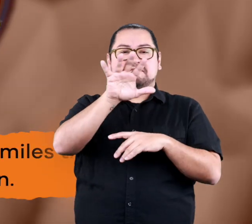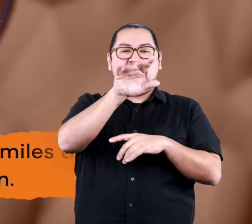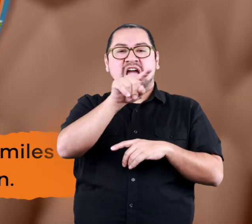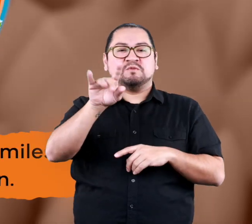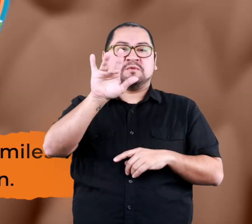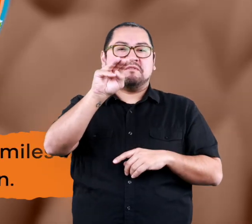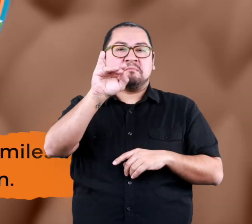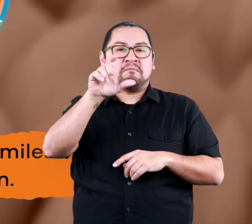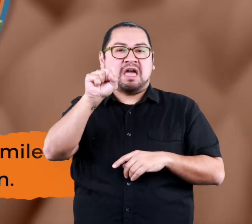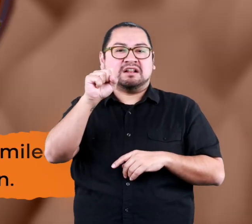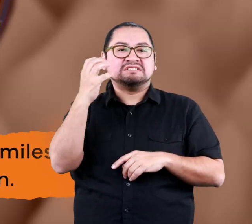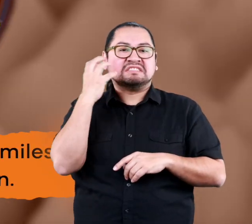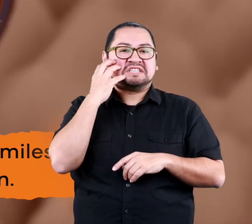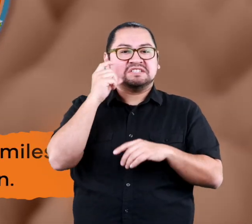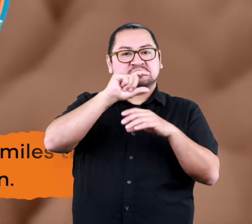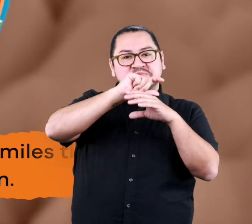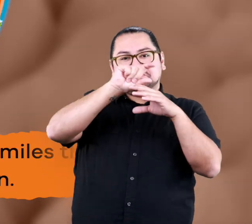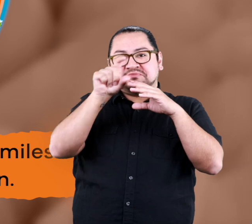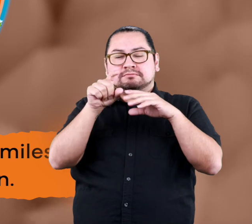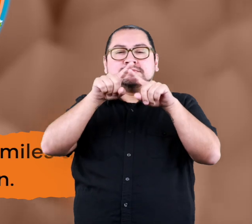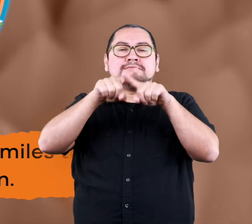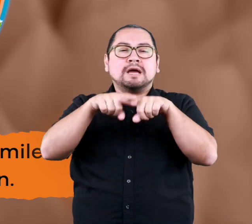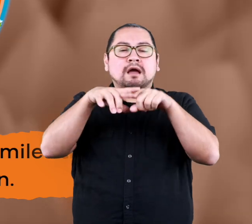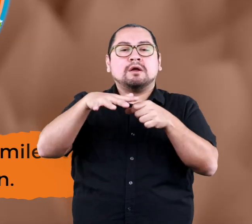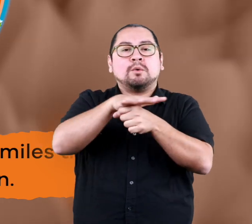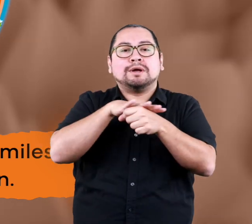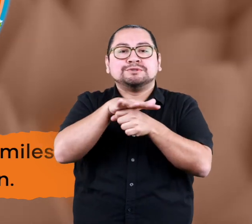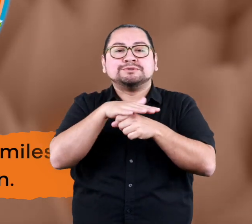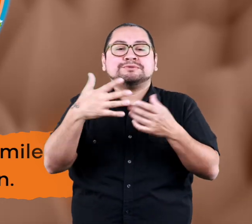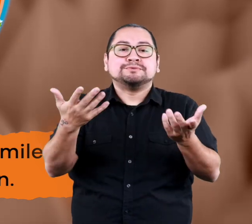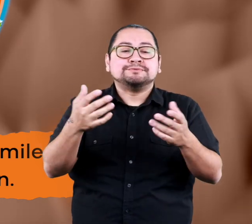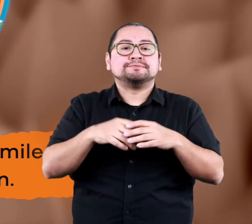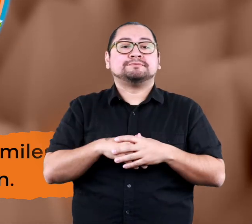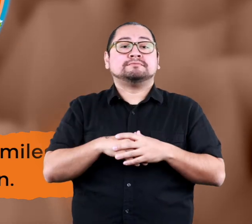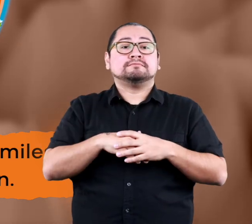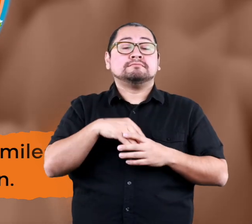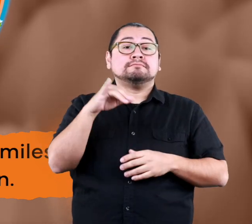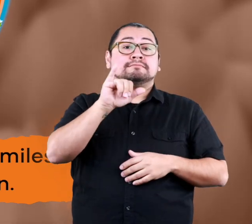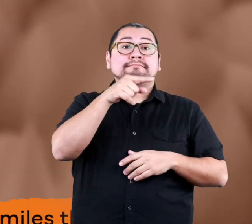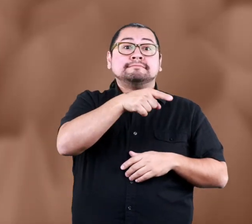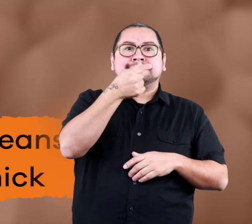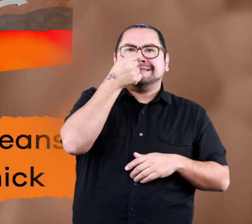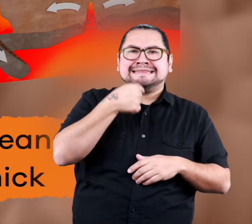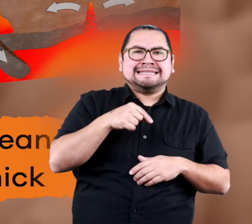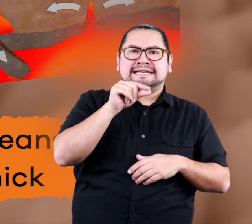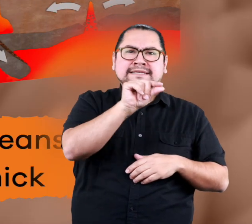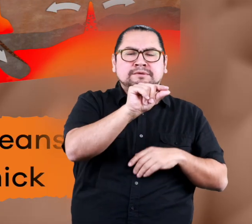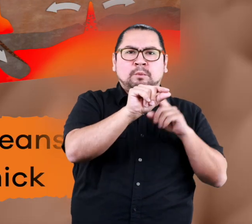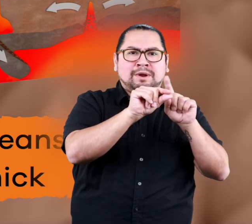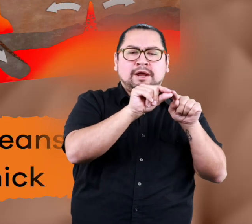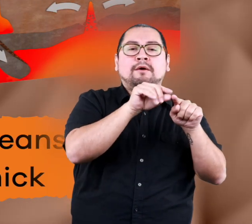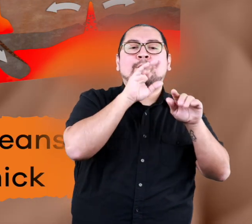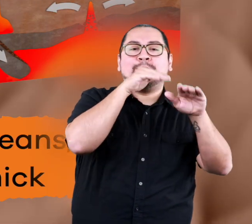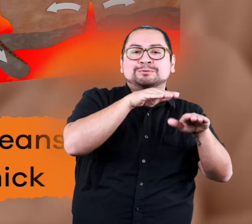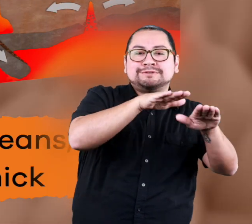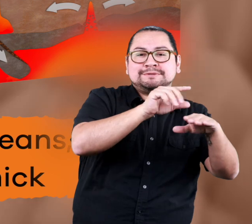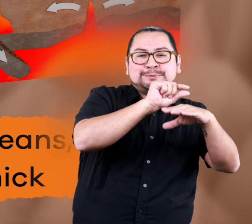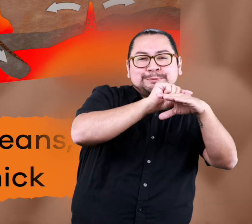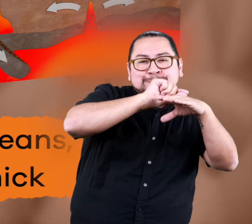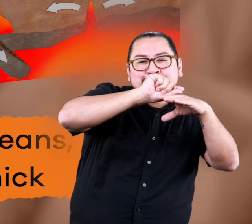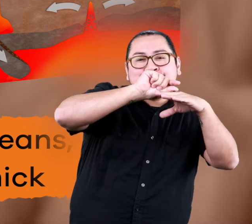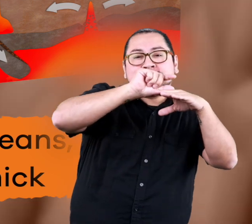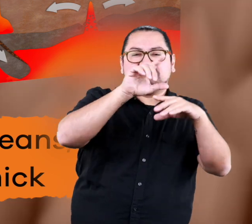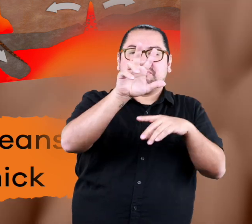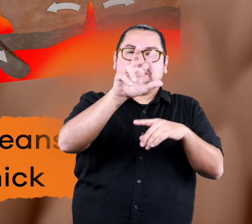around 5 to 25 miles thick, depending on its location. It is the thinnest under the